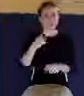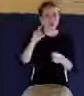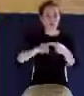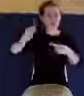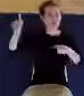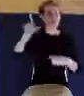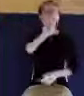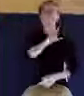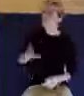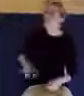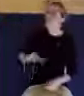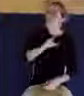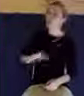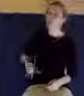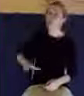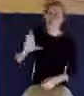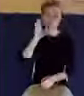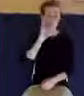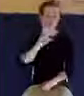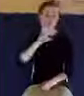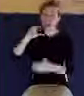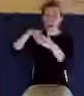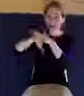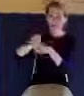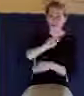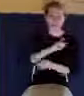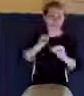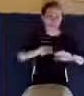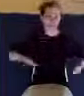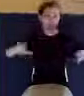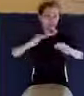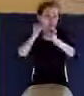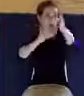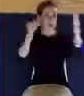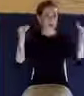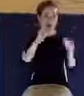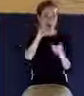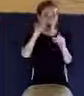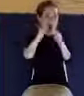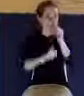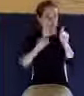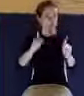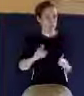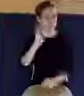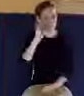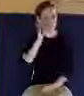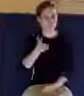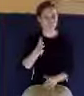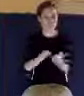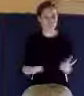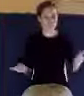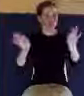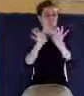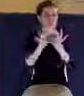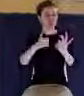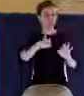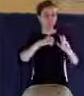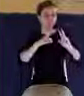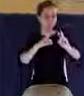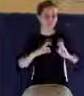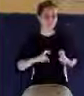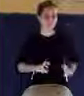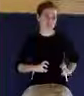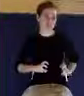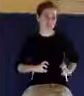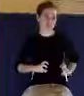And so this is why it's so important that we examine ourself to make sure that we are